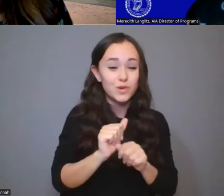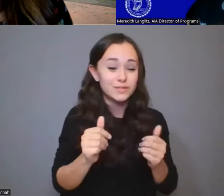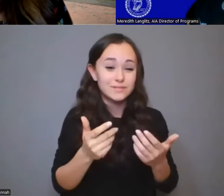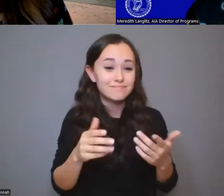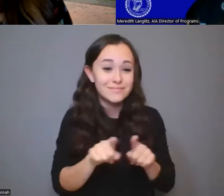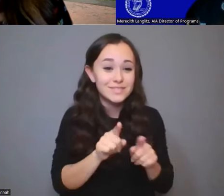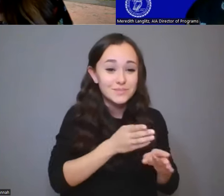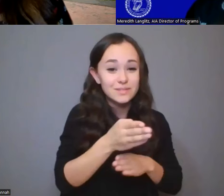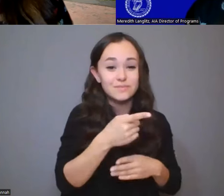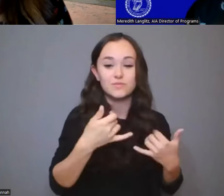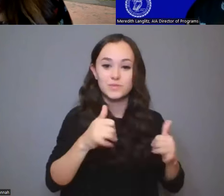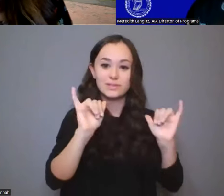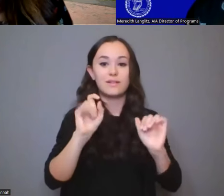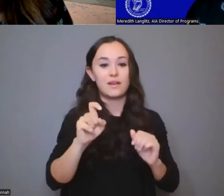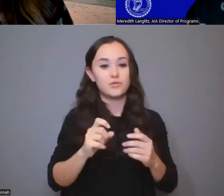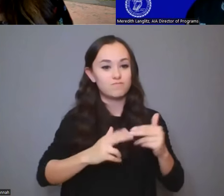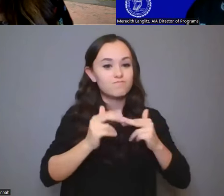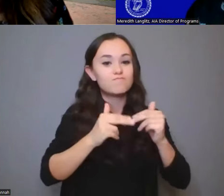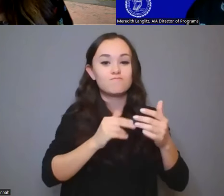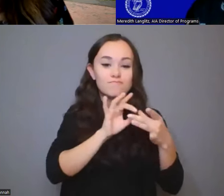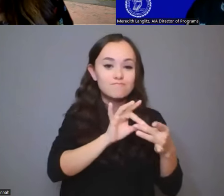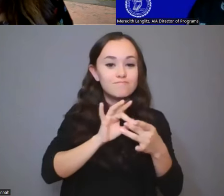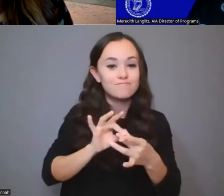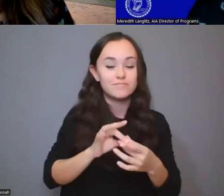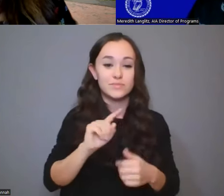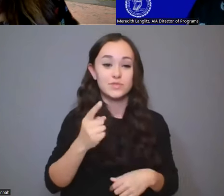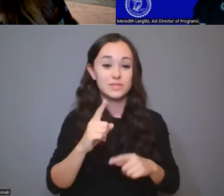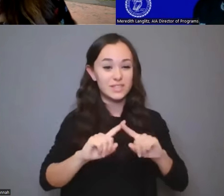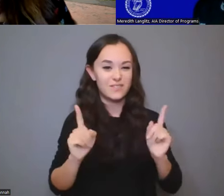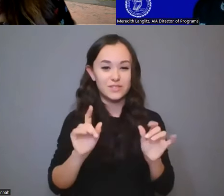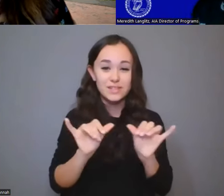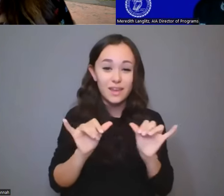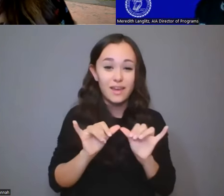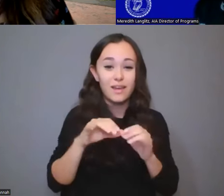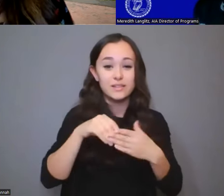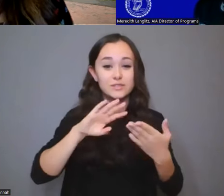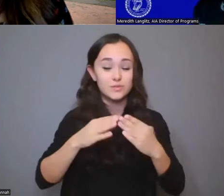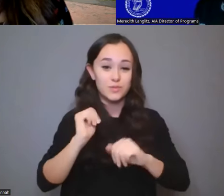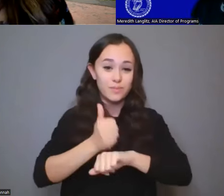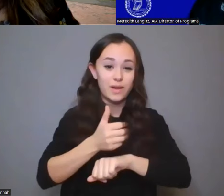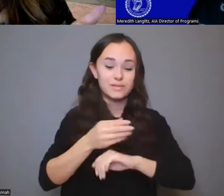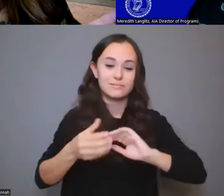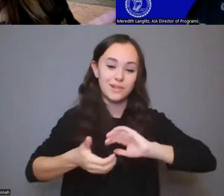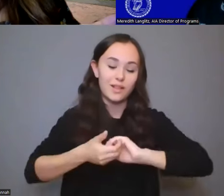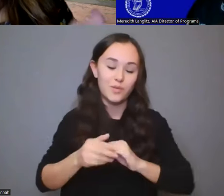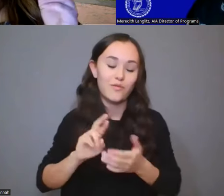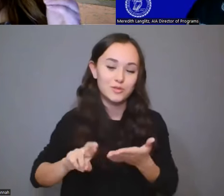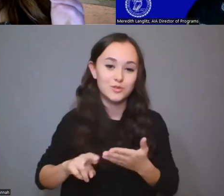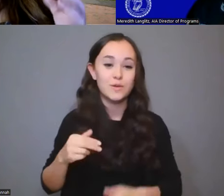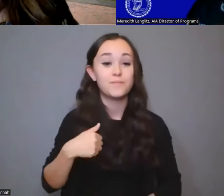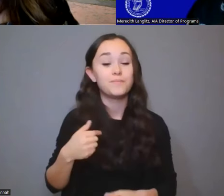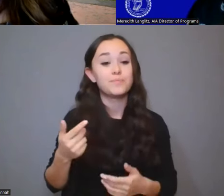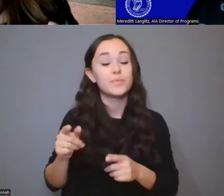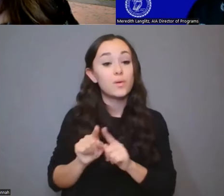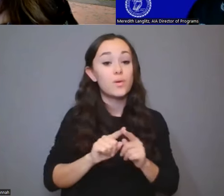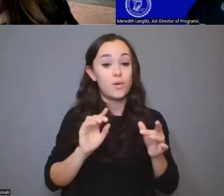have to go in and build those relationships. It's just at a different scale within community-based and collaborative research. I should also highlight that there's a